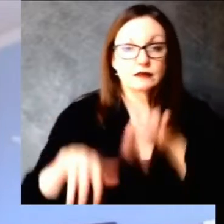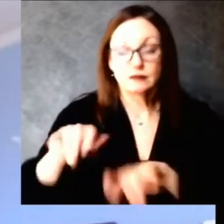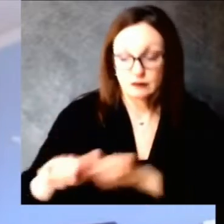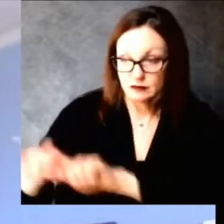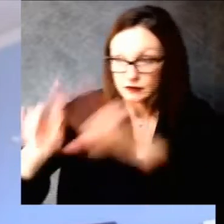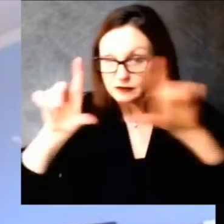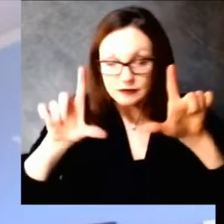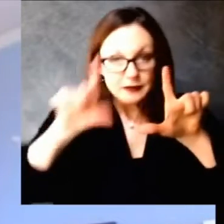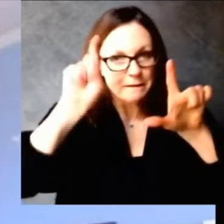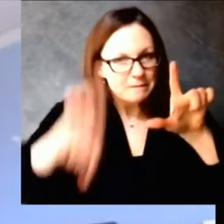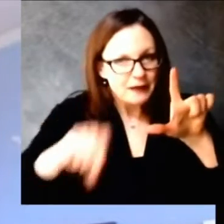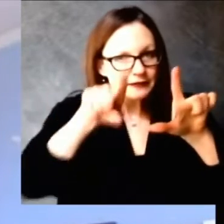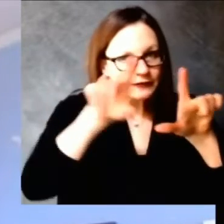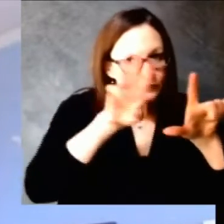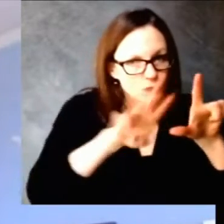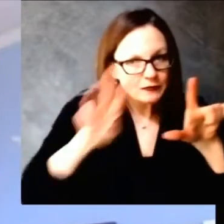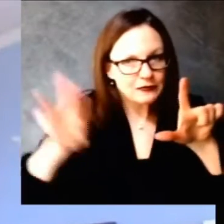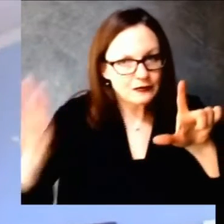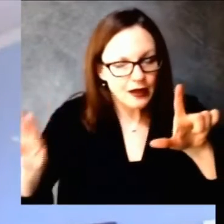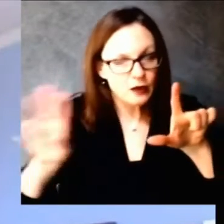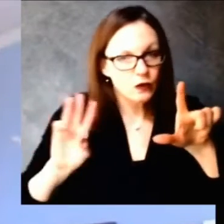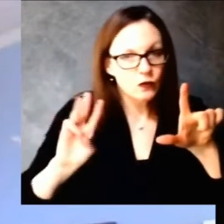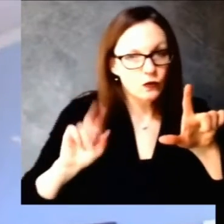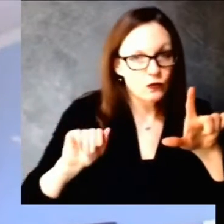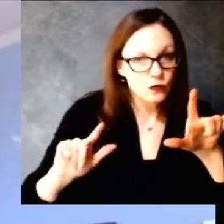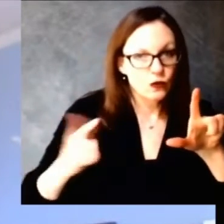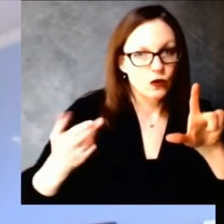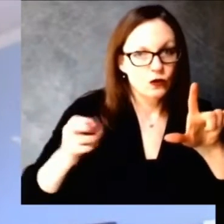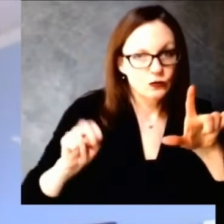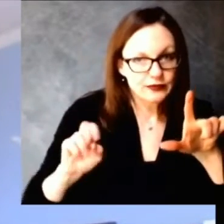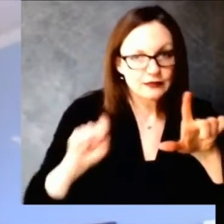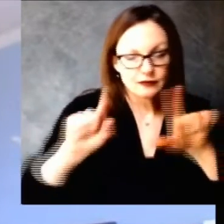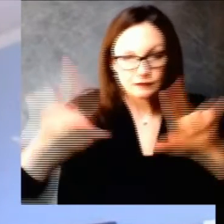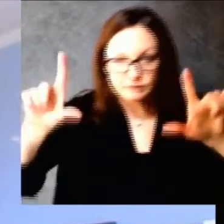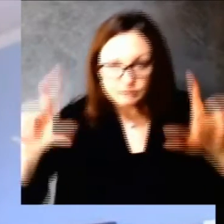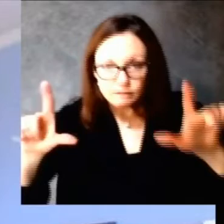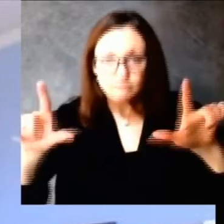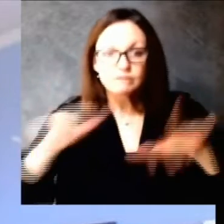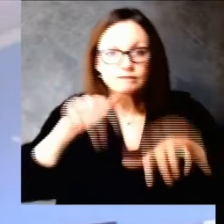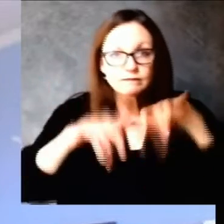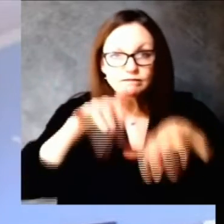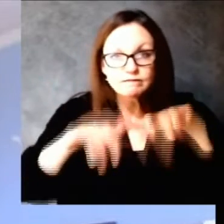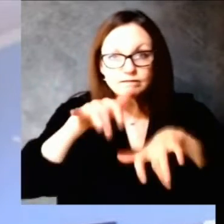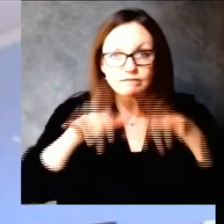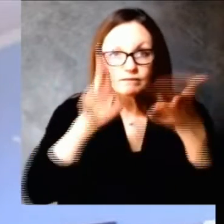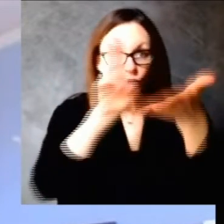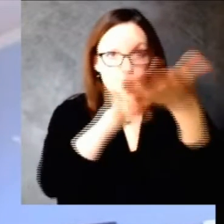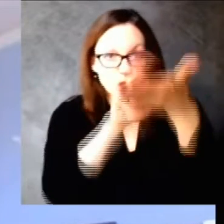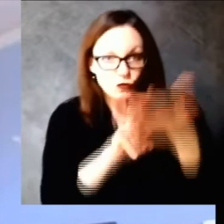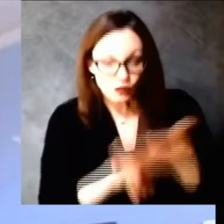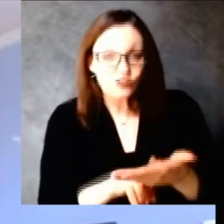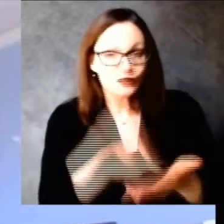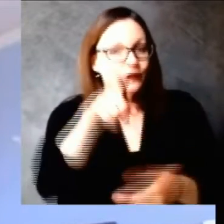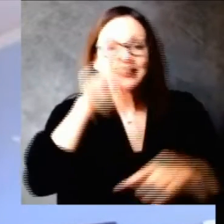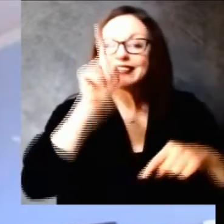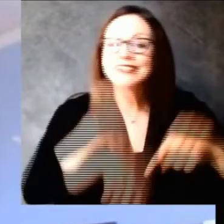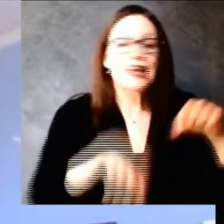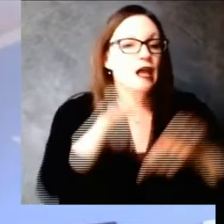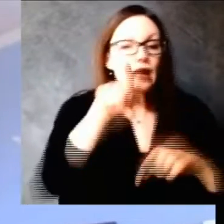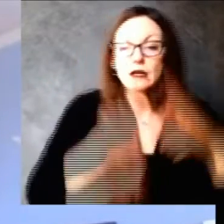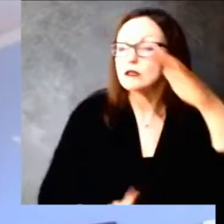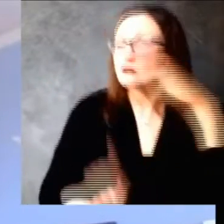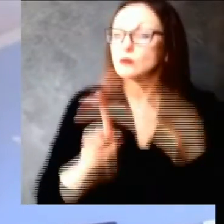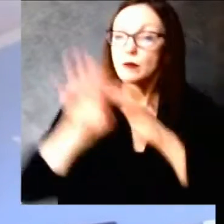continue we don't know the number of doses that we will receive or that they will receive in subsequent weeks but